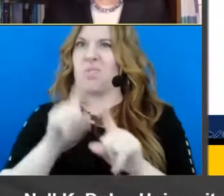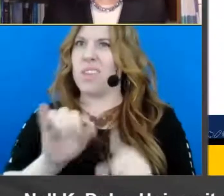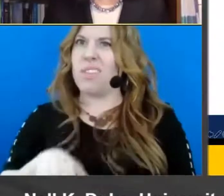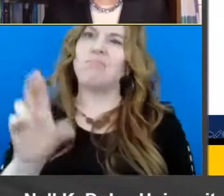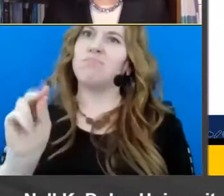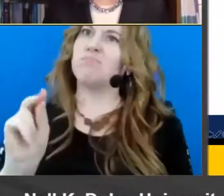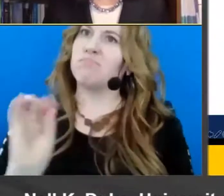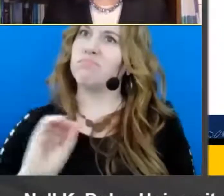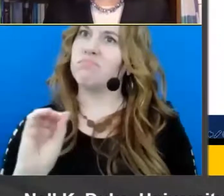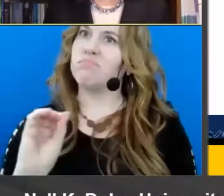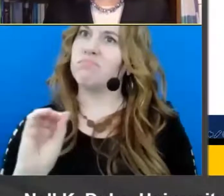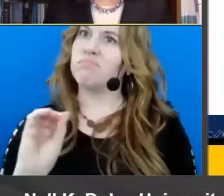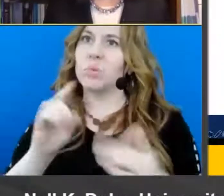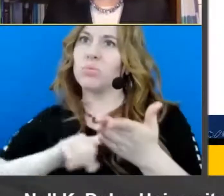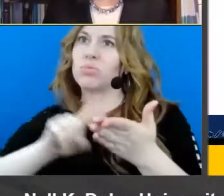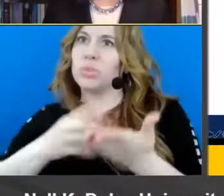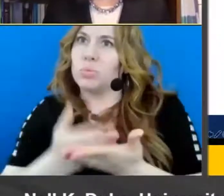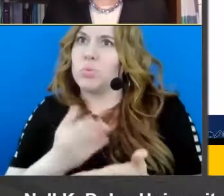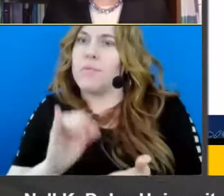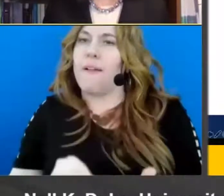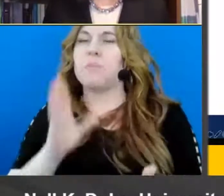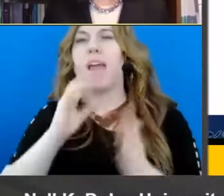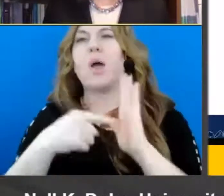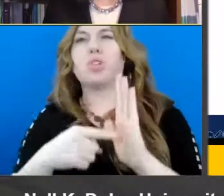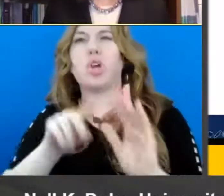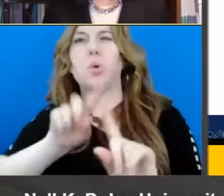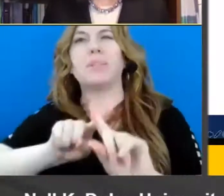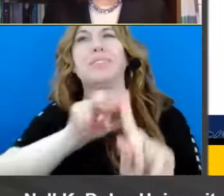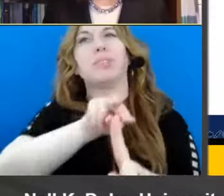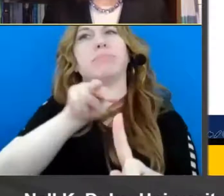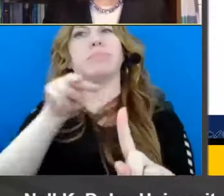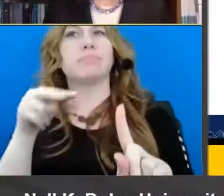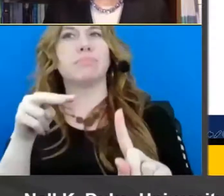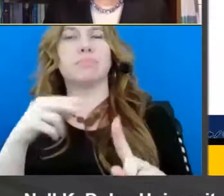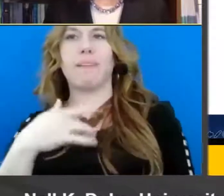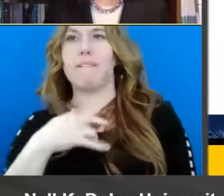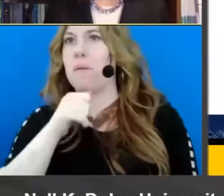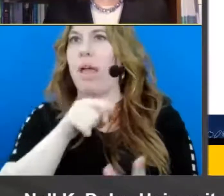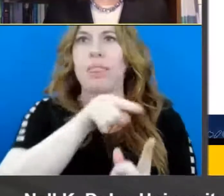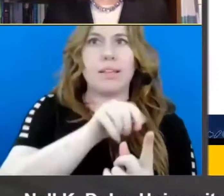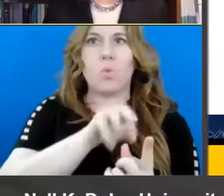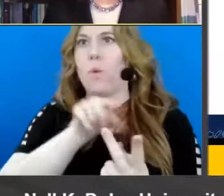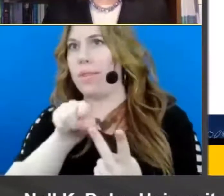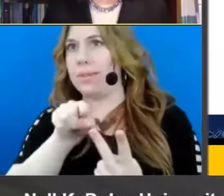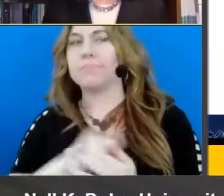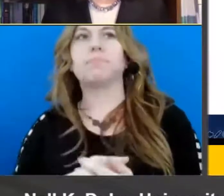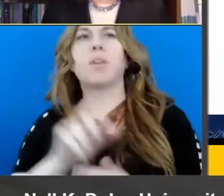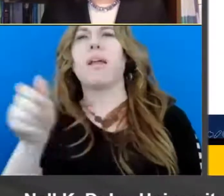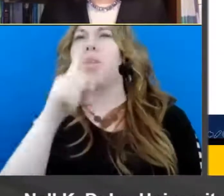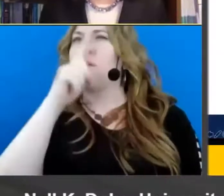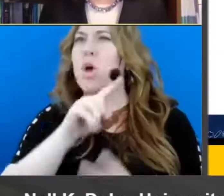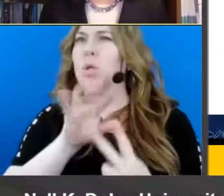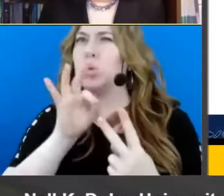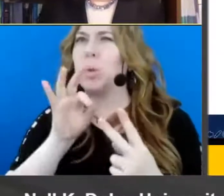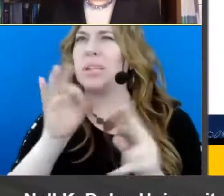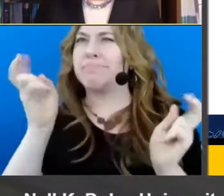and I'll show you in a in a little bit a different way of thinking that I think is more consistent with the research. Another false choice that